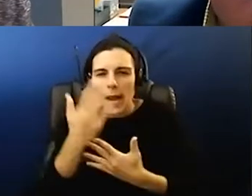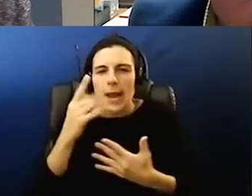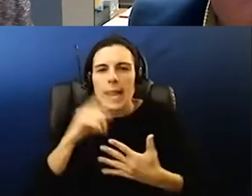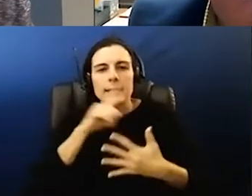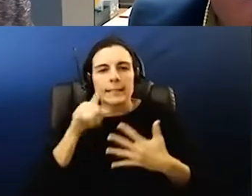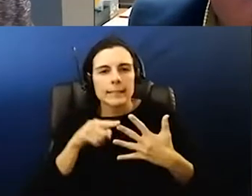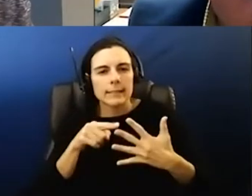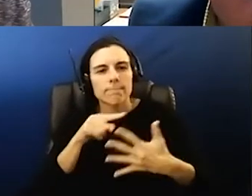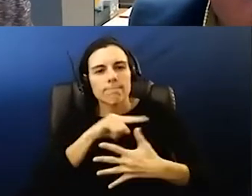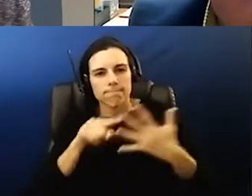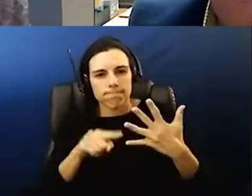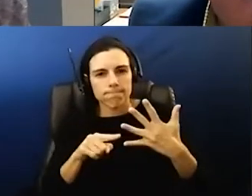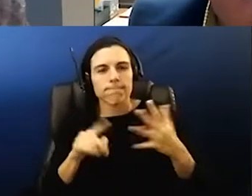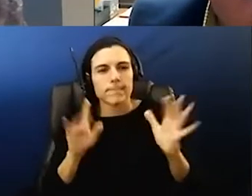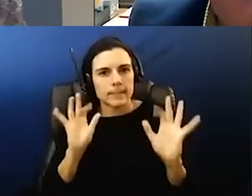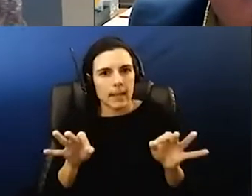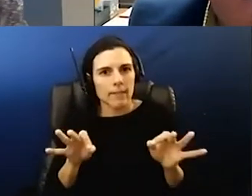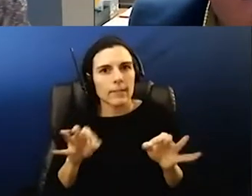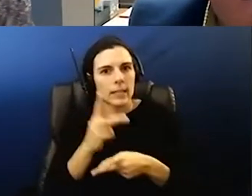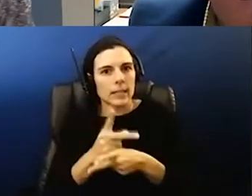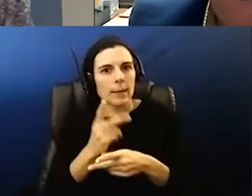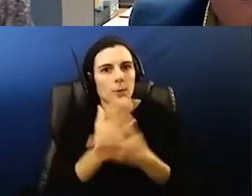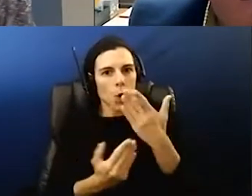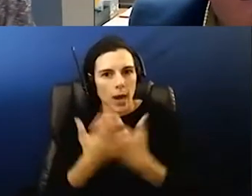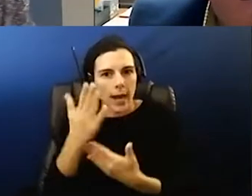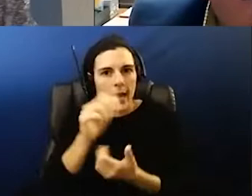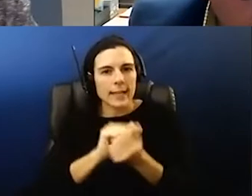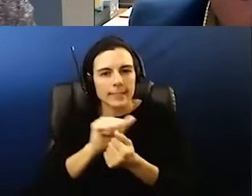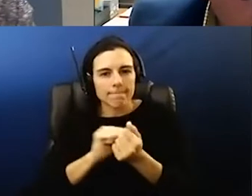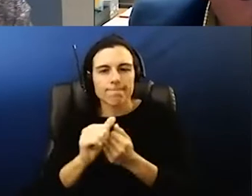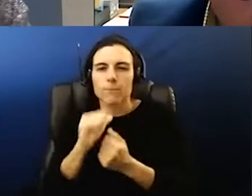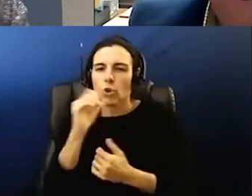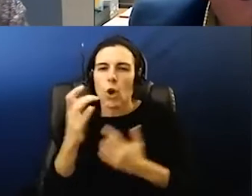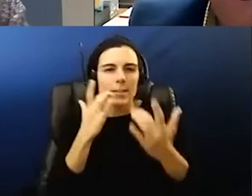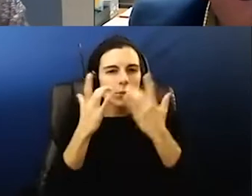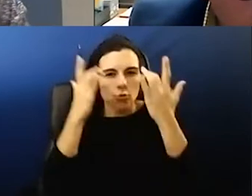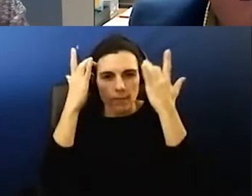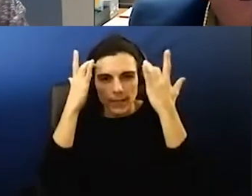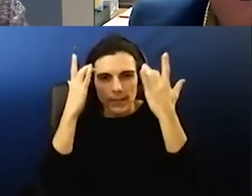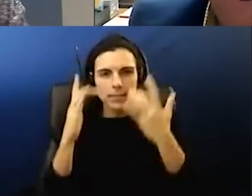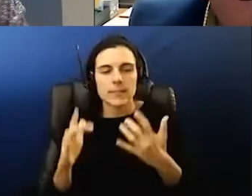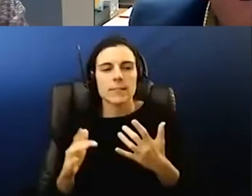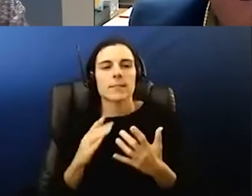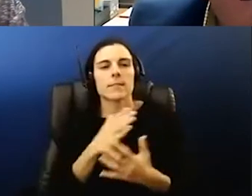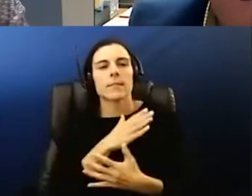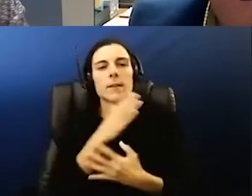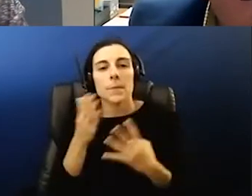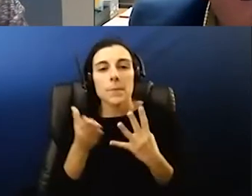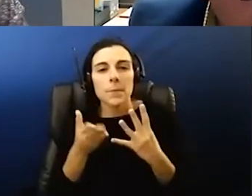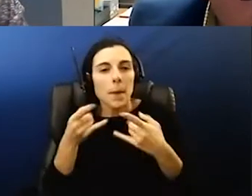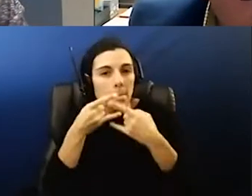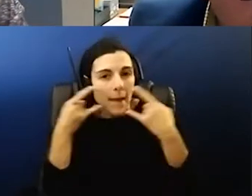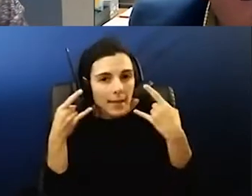are definitely keeping our hands and not touching our faces and then also our masks and that's the